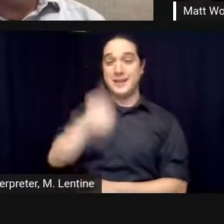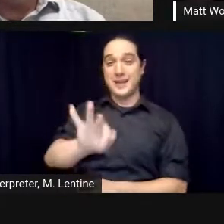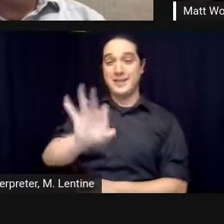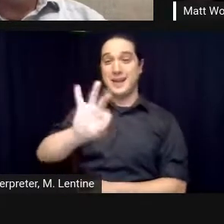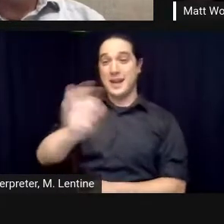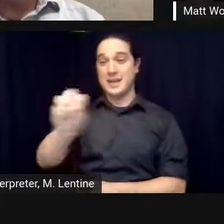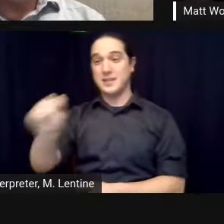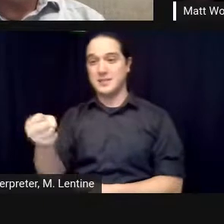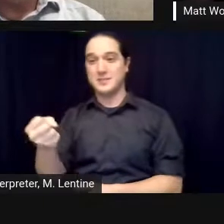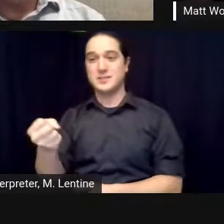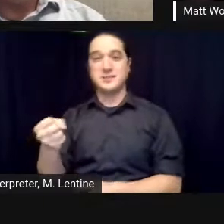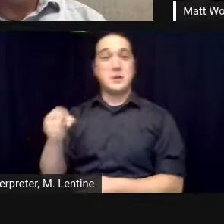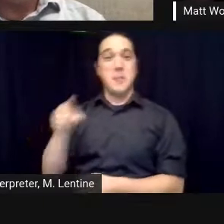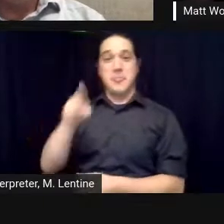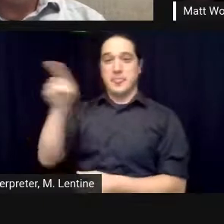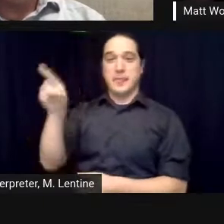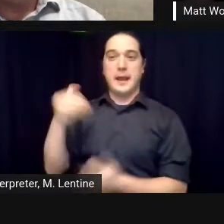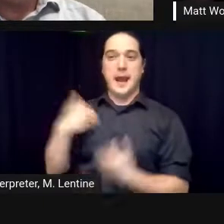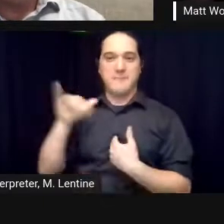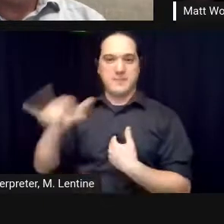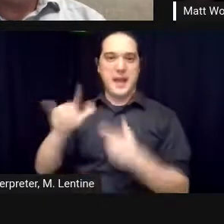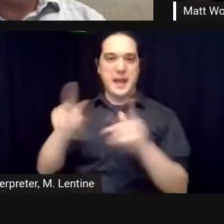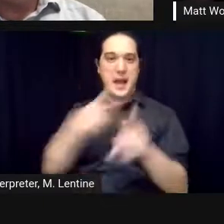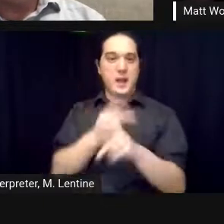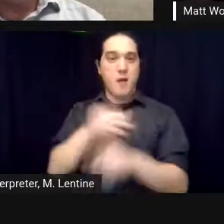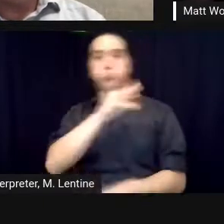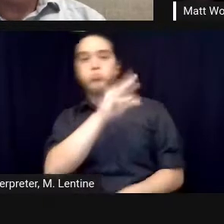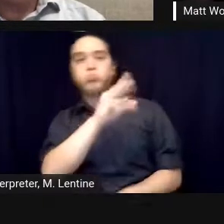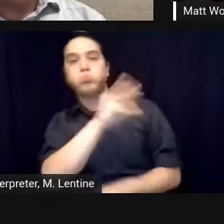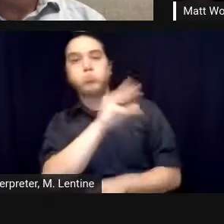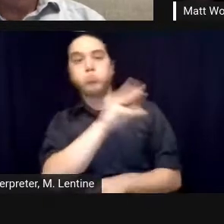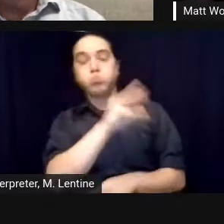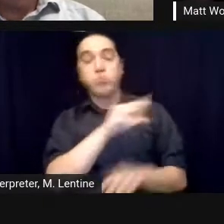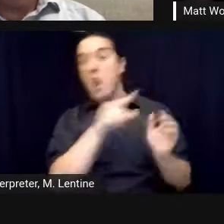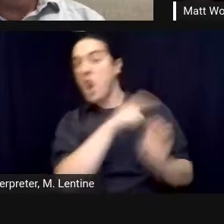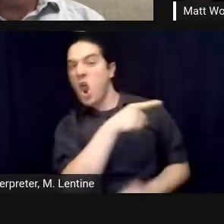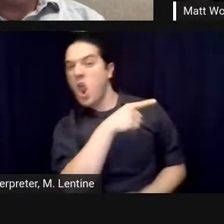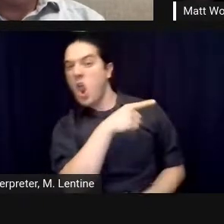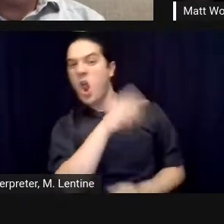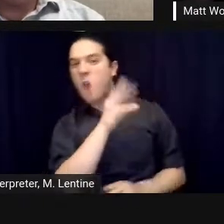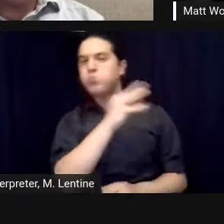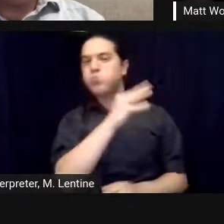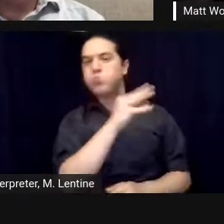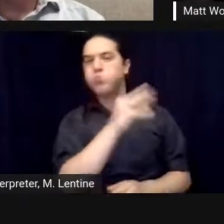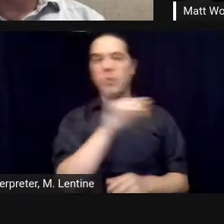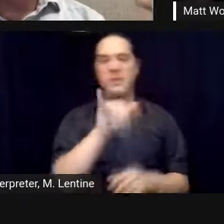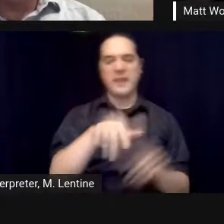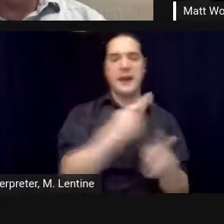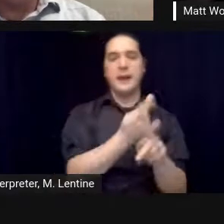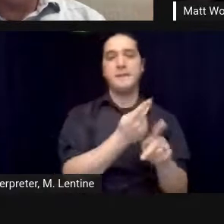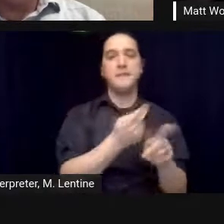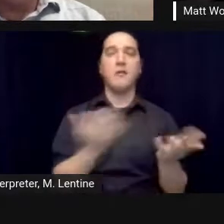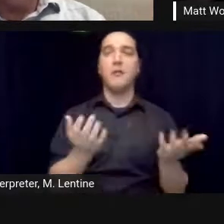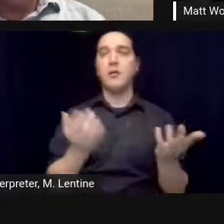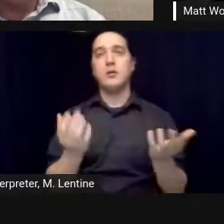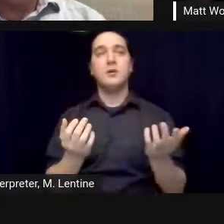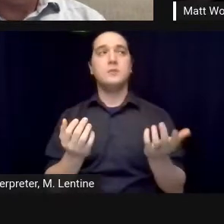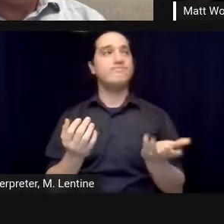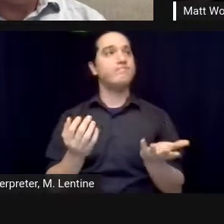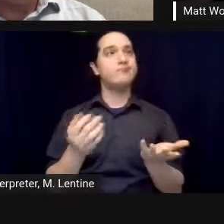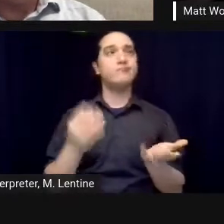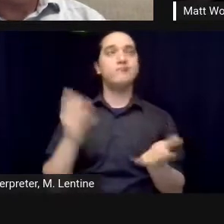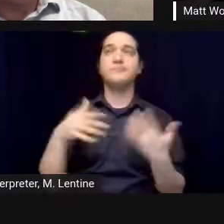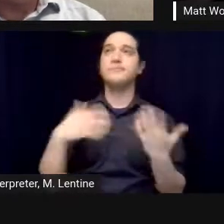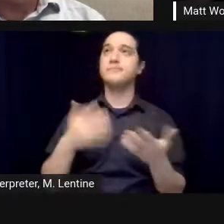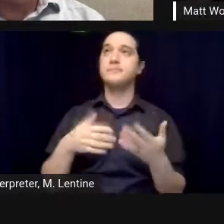bobbit and with uh dancy kerrigan and and oj where you know there was almost a uh sort of a uh move